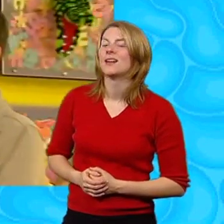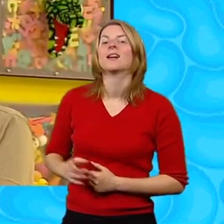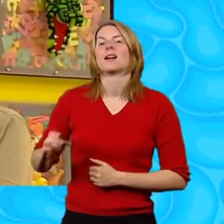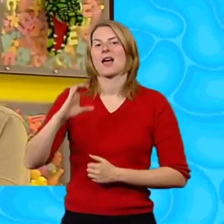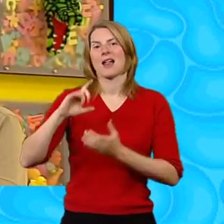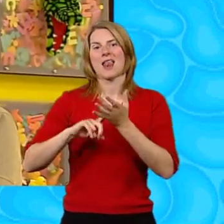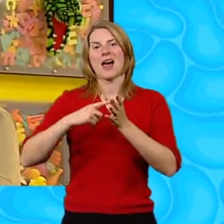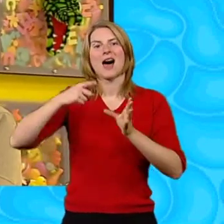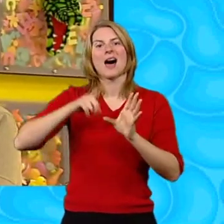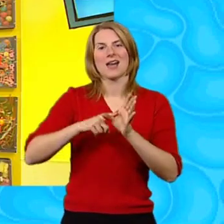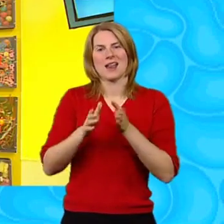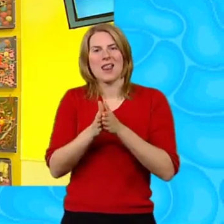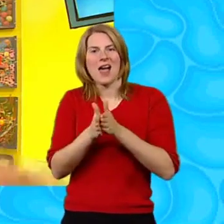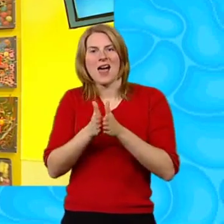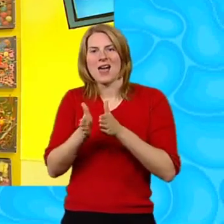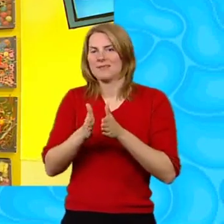Some modelling clay